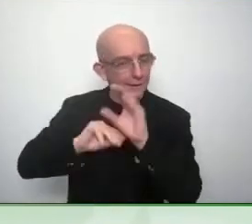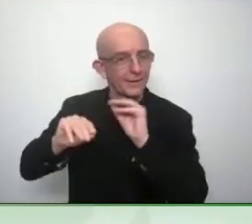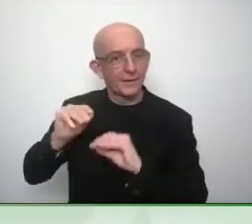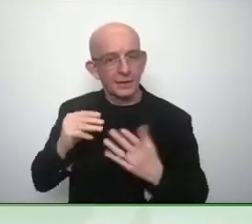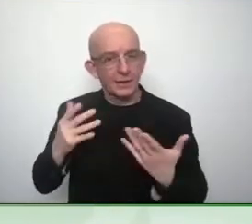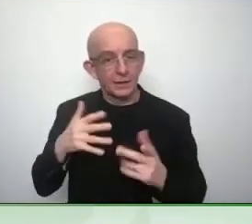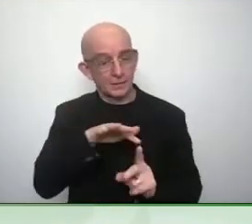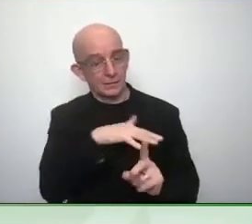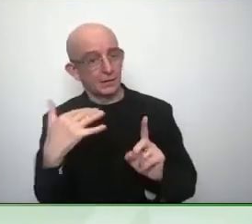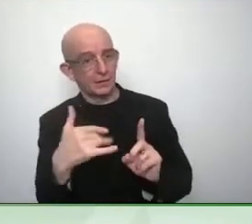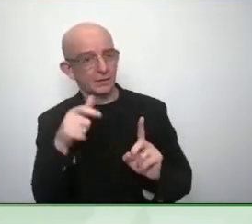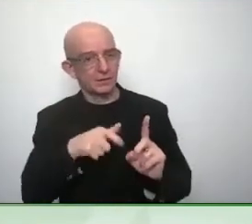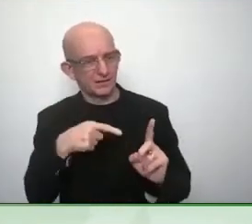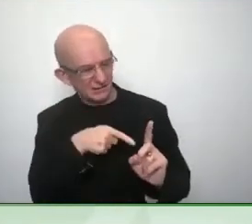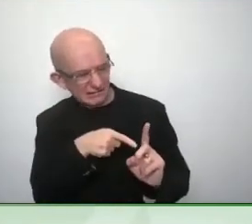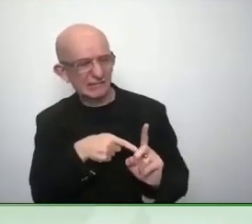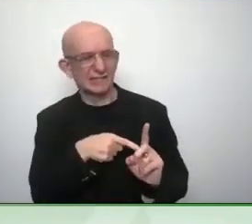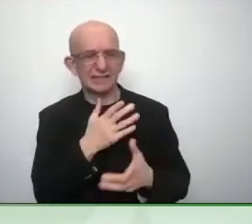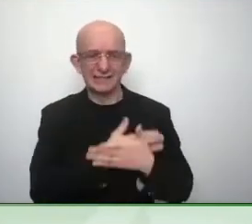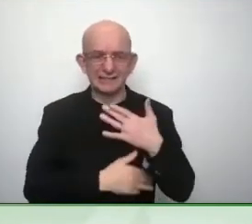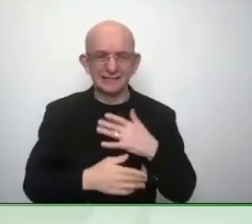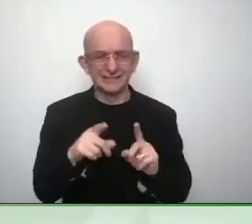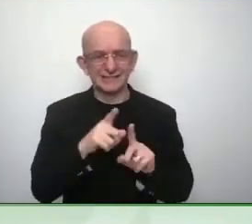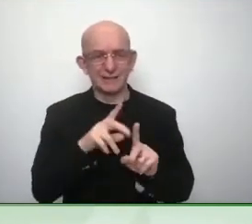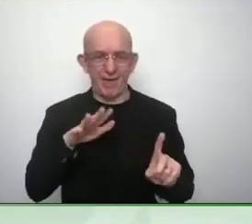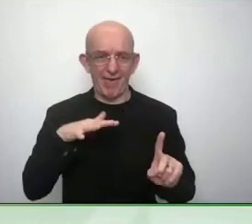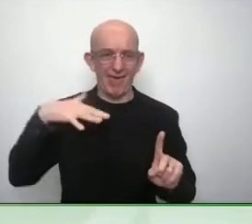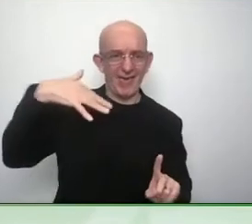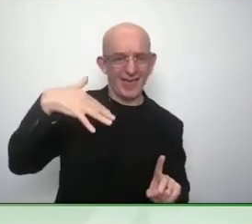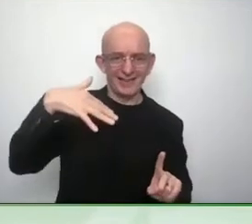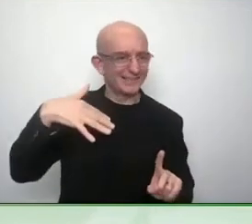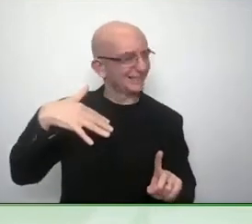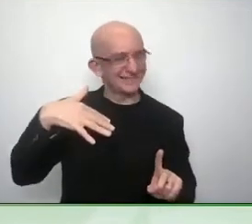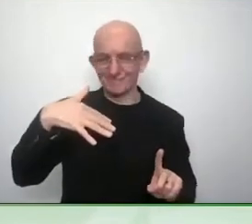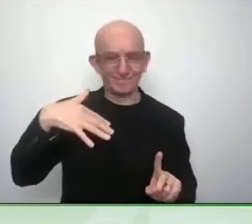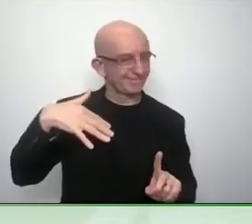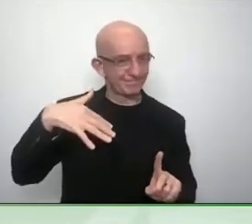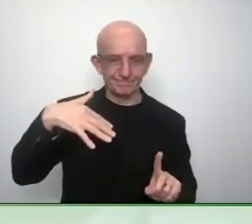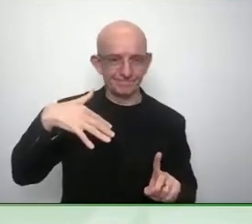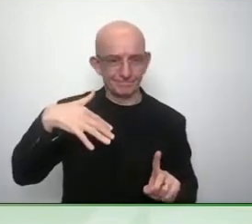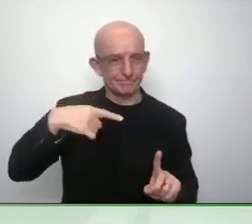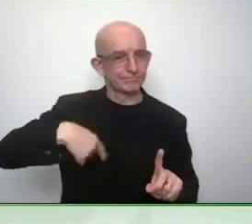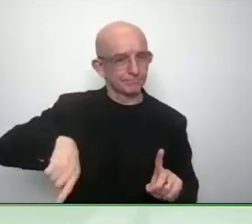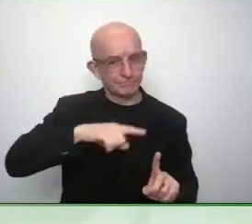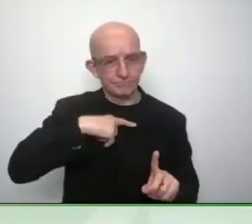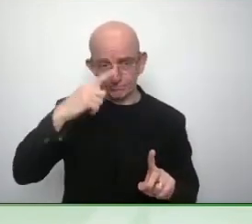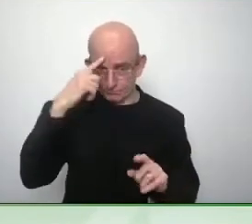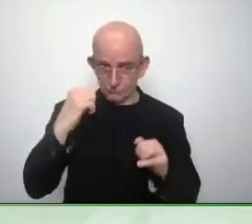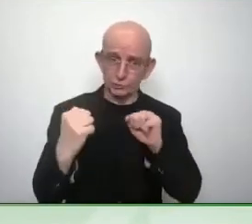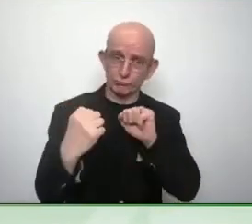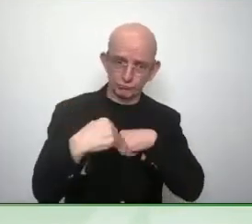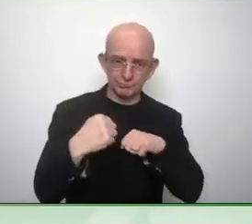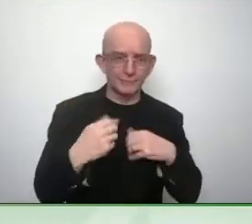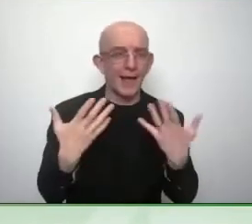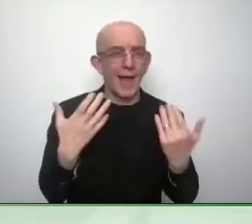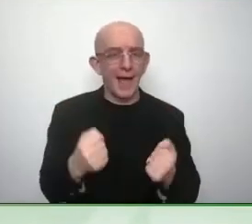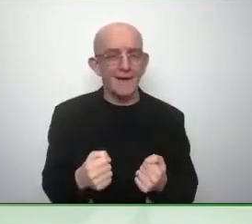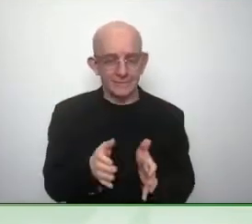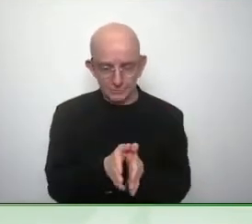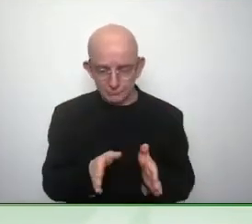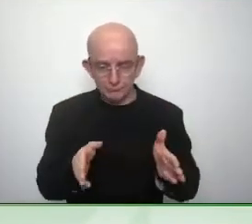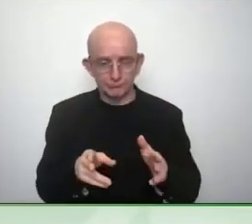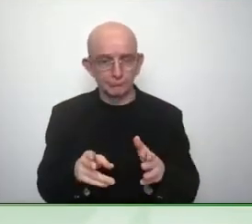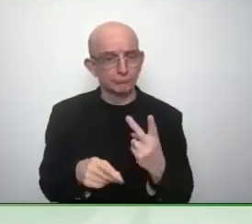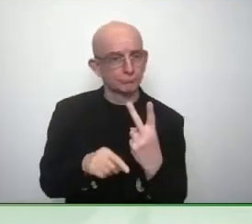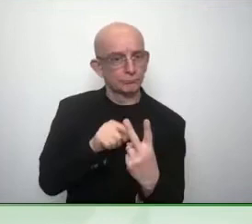we have to understand we deserve to be treated so it's like we have to look um internally at who we are like you said Caroline